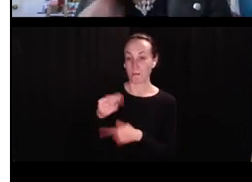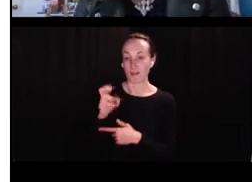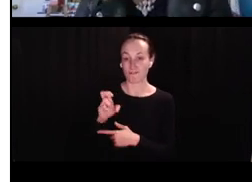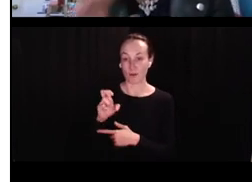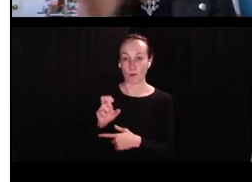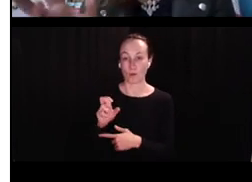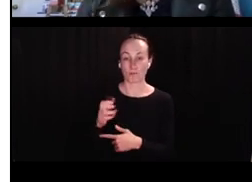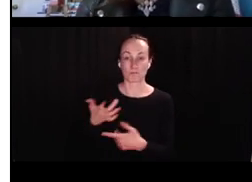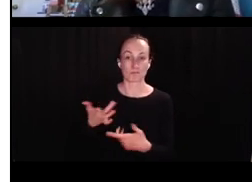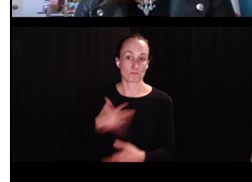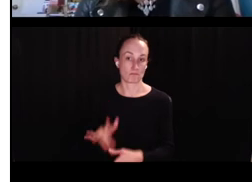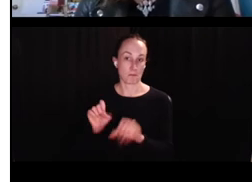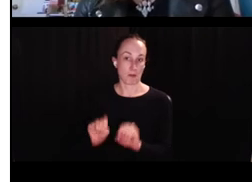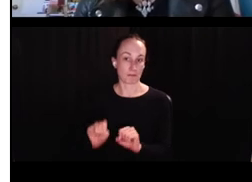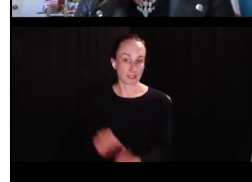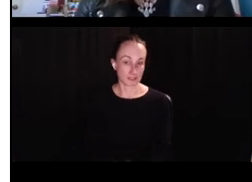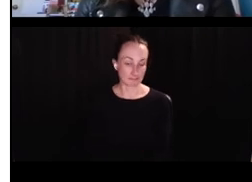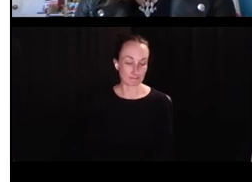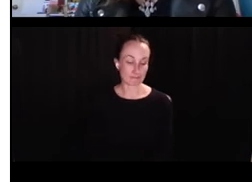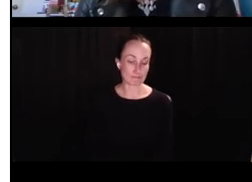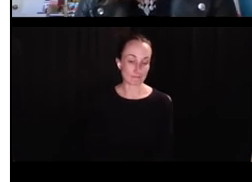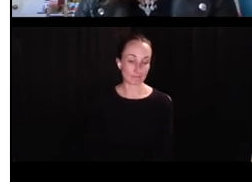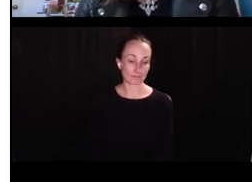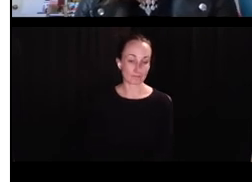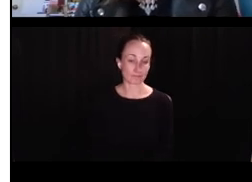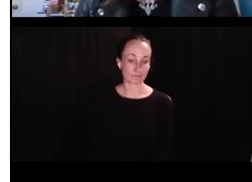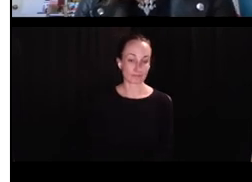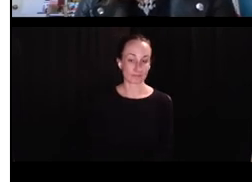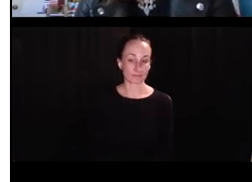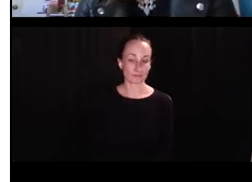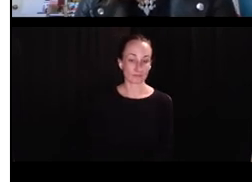had a bigger or higher by phone probability. Um,